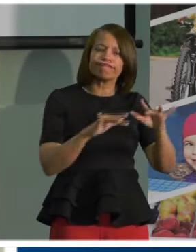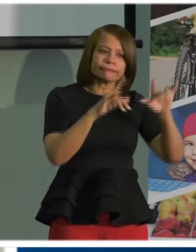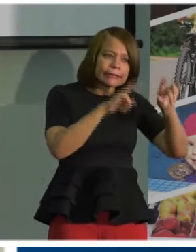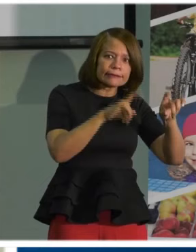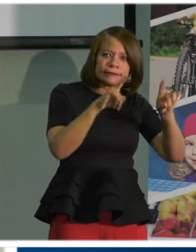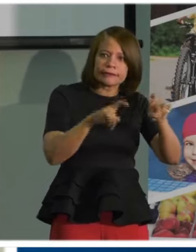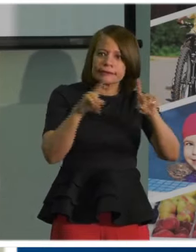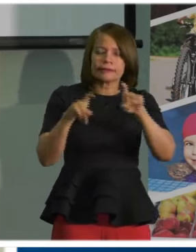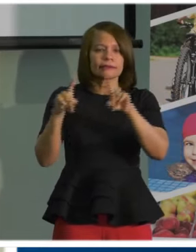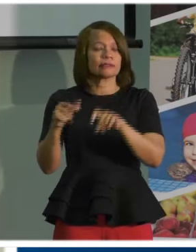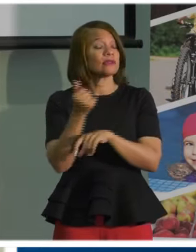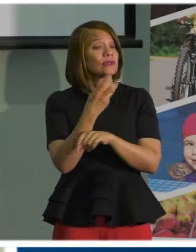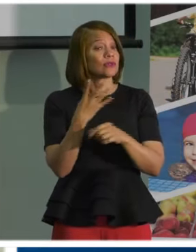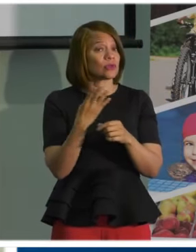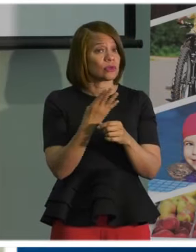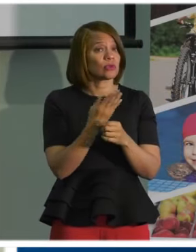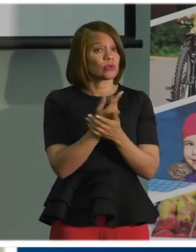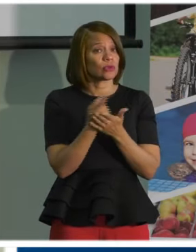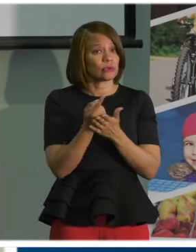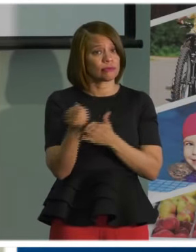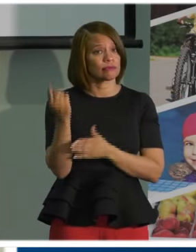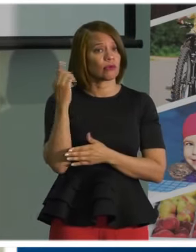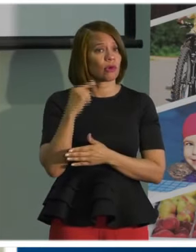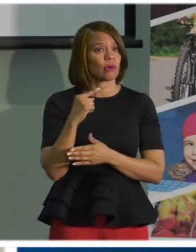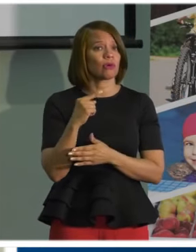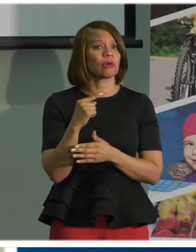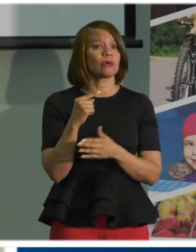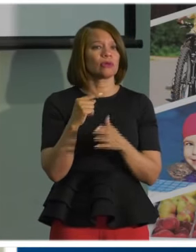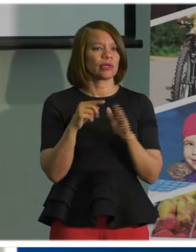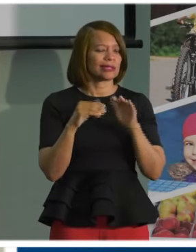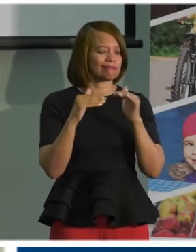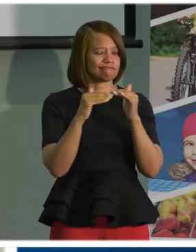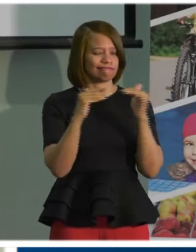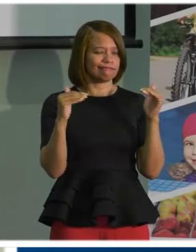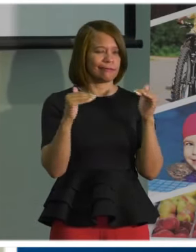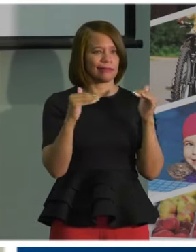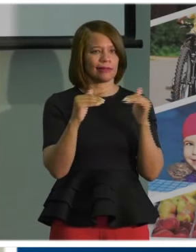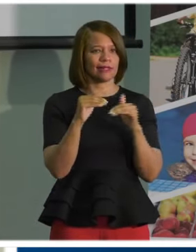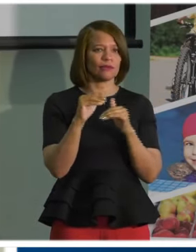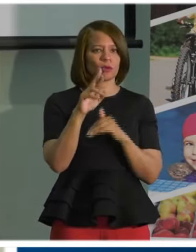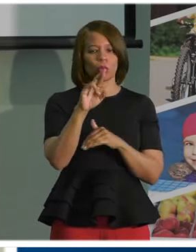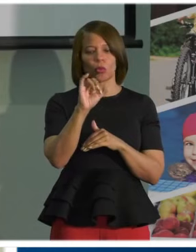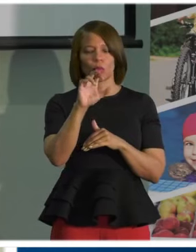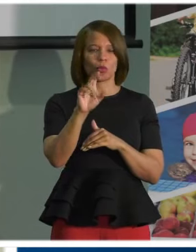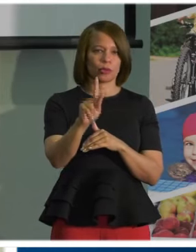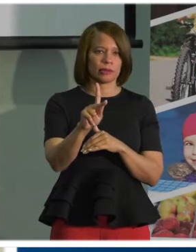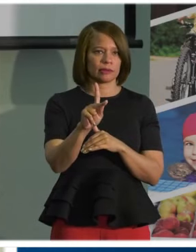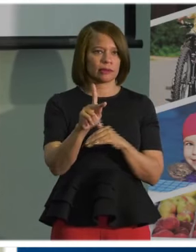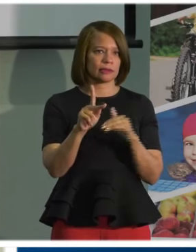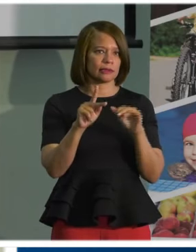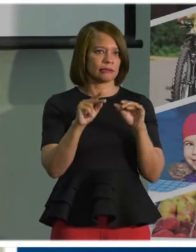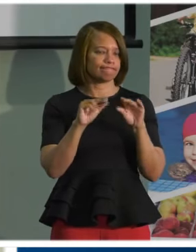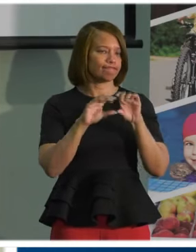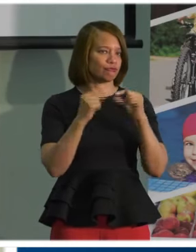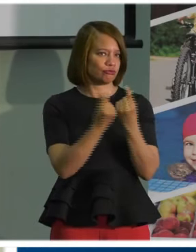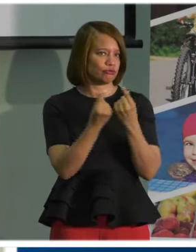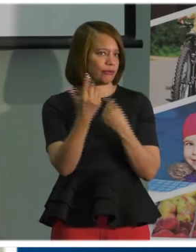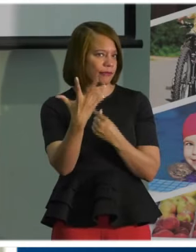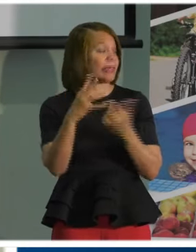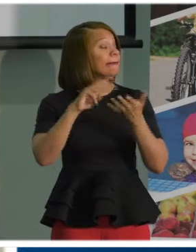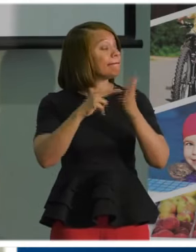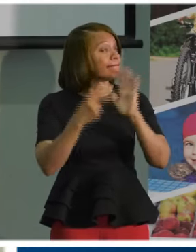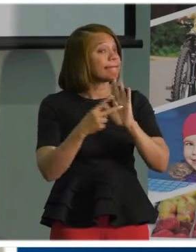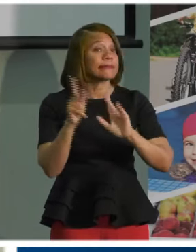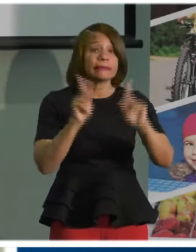did allow us to go to risk category 5, and so now we're able to test asymptomatic individuals. So we're testing asymptomatic